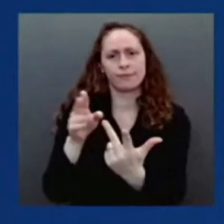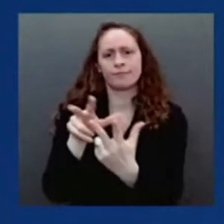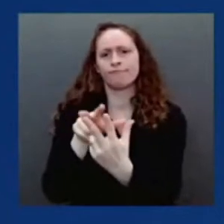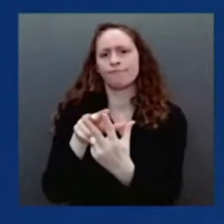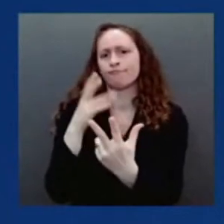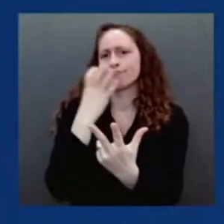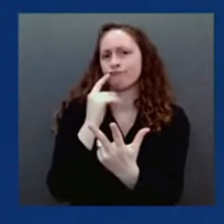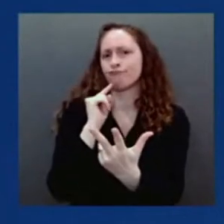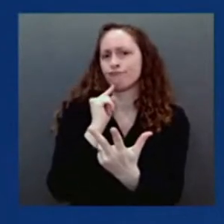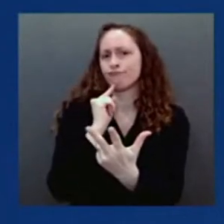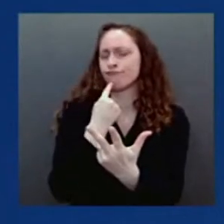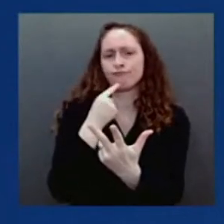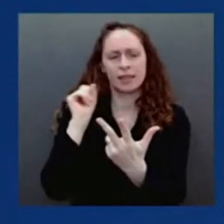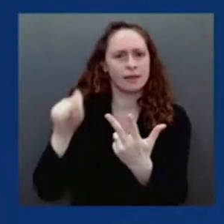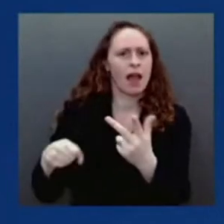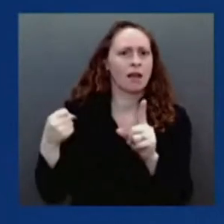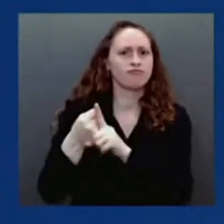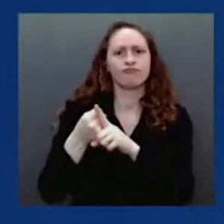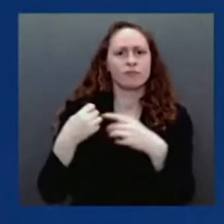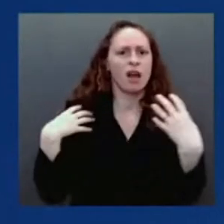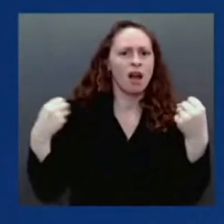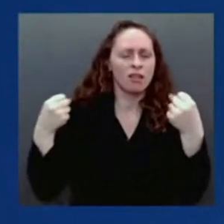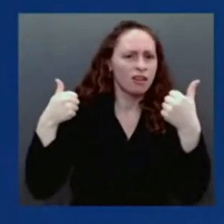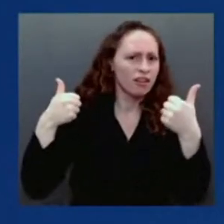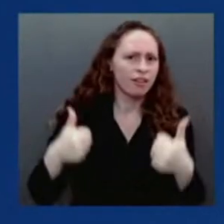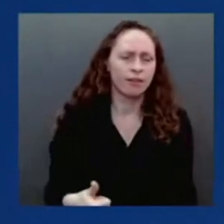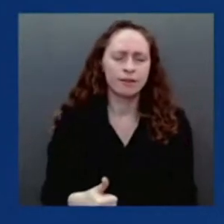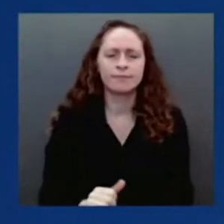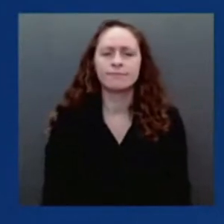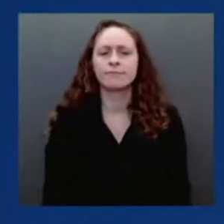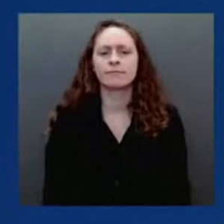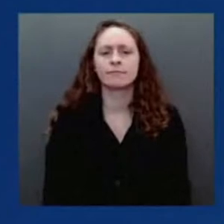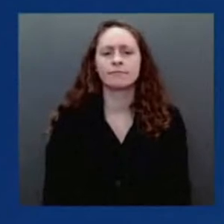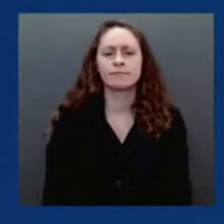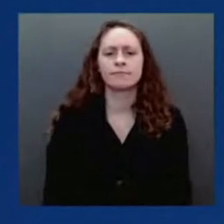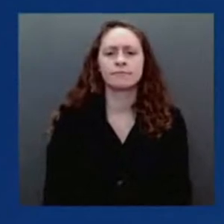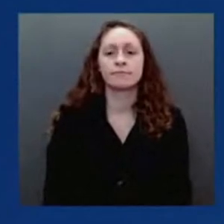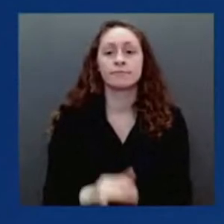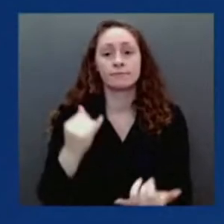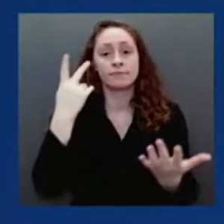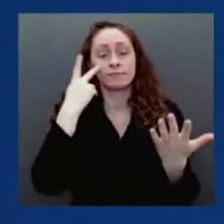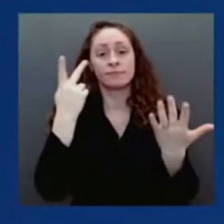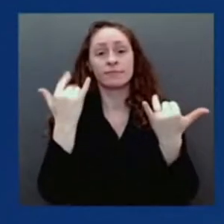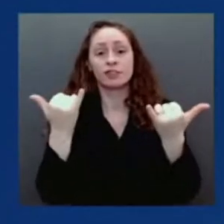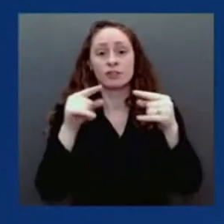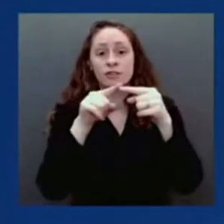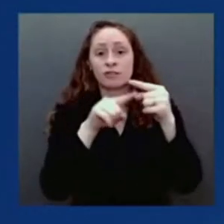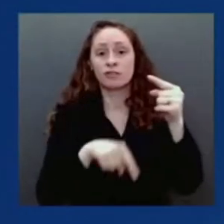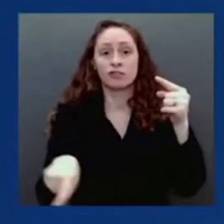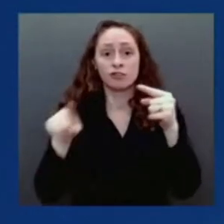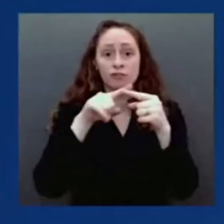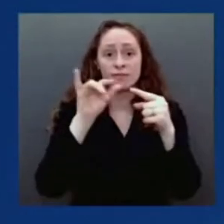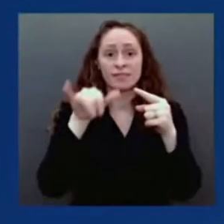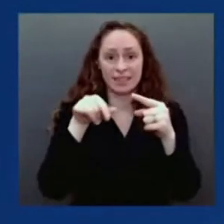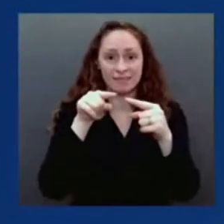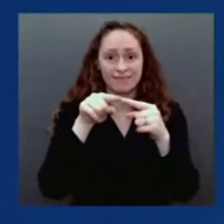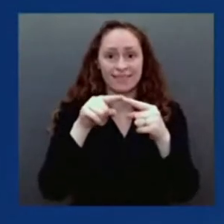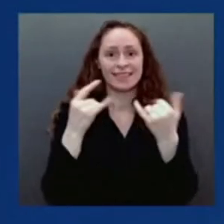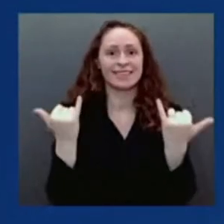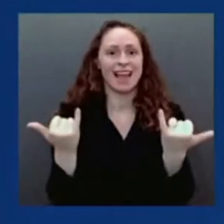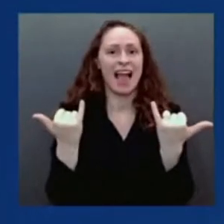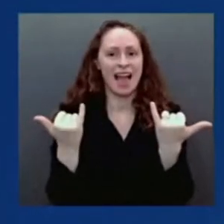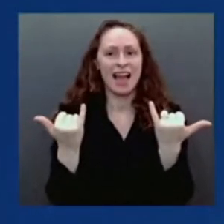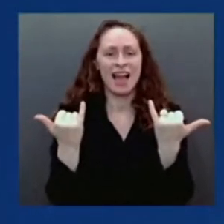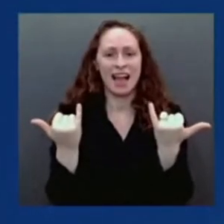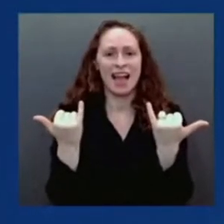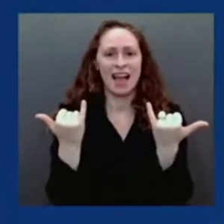SARS-CoV-2 where we are. We've had now five different variants, Alpha, Beta, Gamma, Delta, and Omicron, that